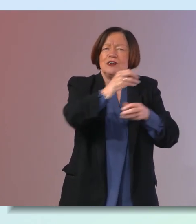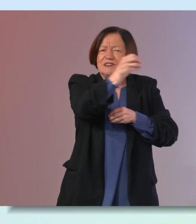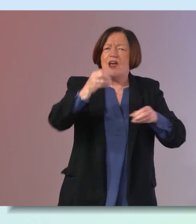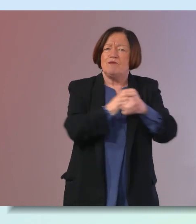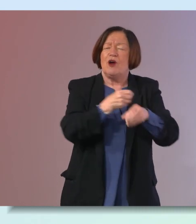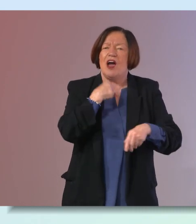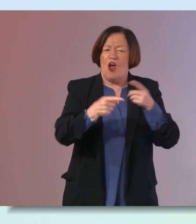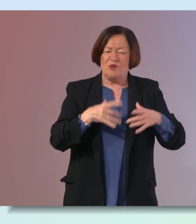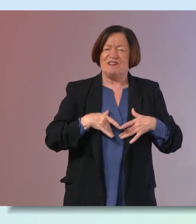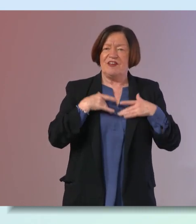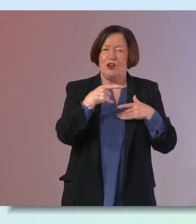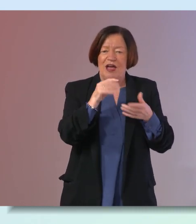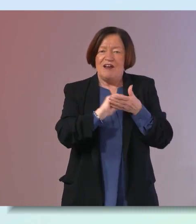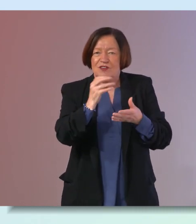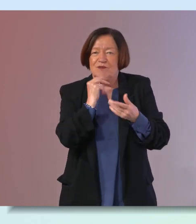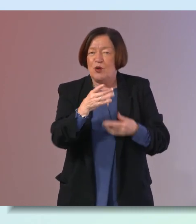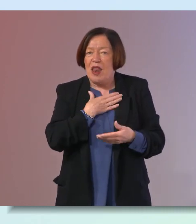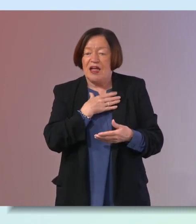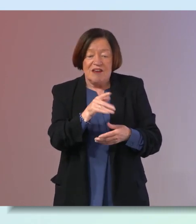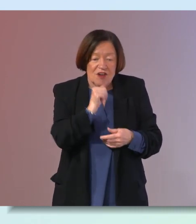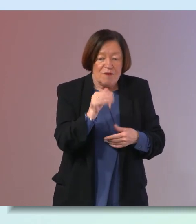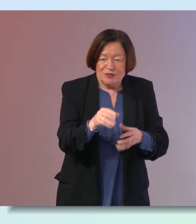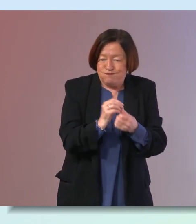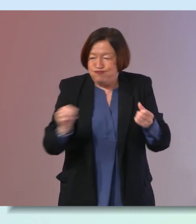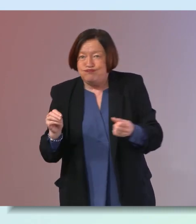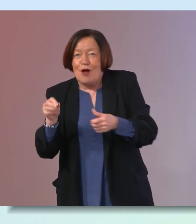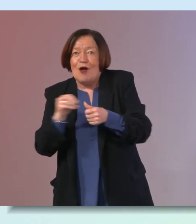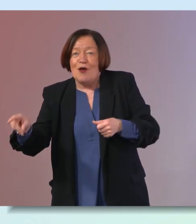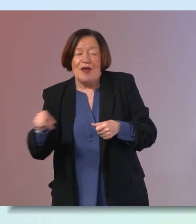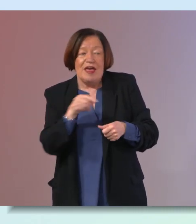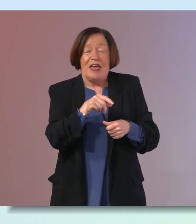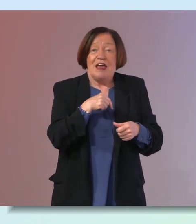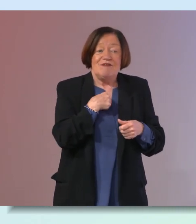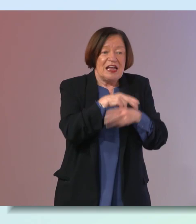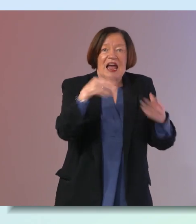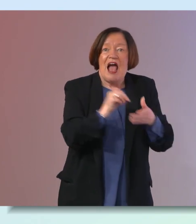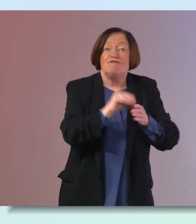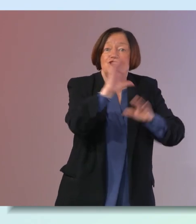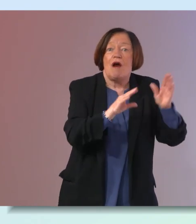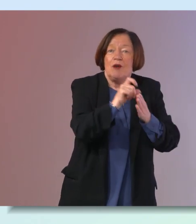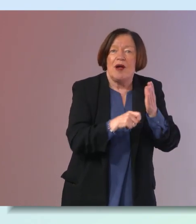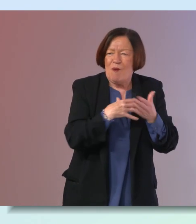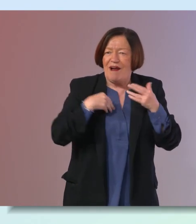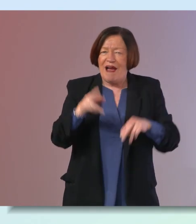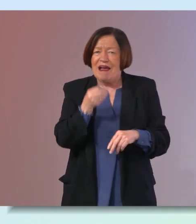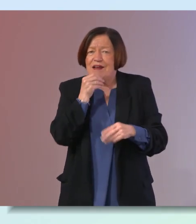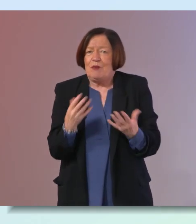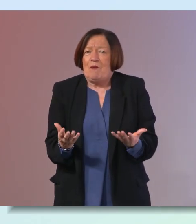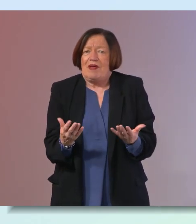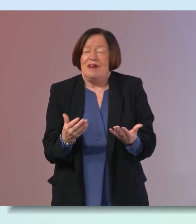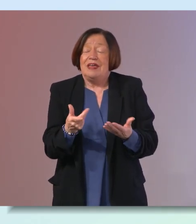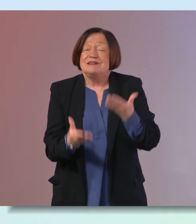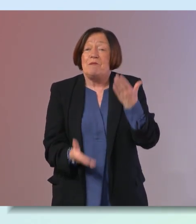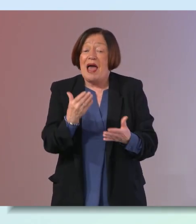always feel if you give up something you like you have to have something else i mean is there like if i'm not going to have my chocolate bar what can i have so it's a